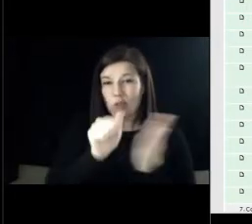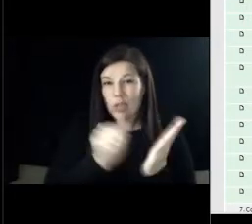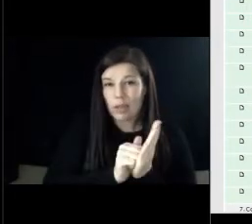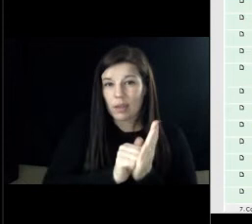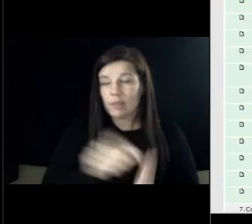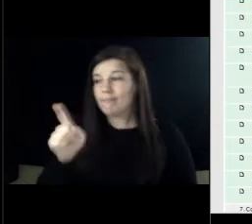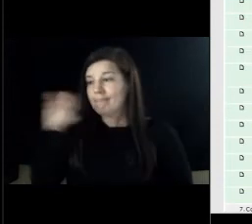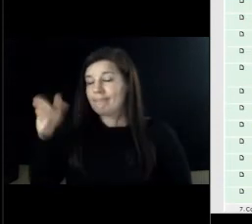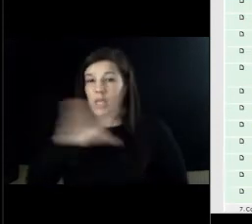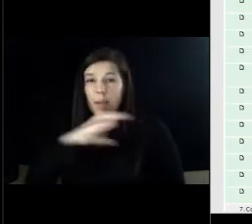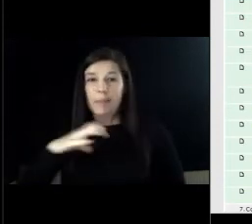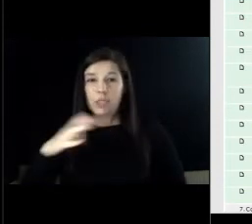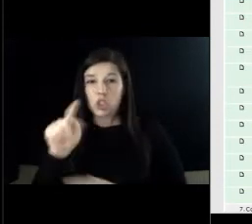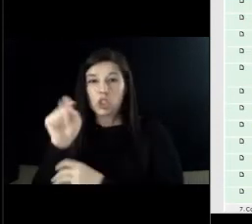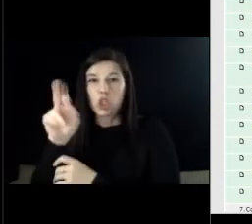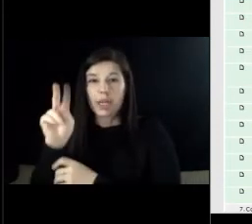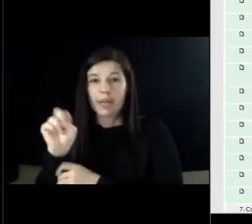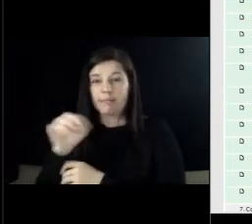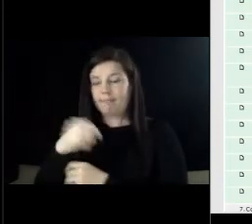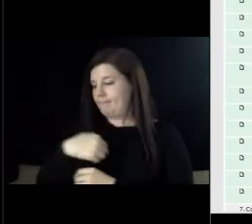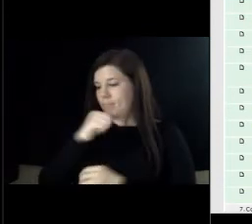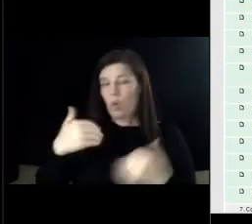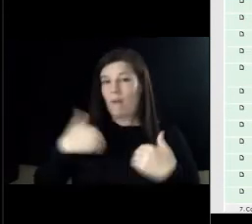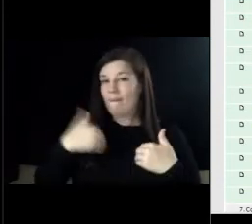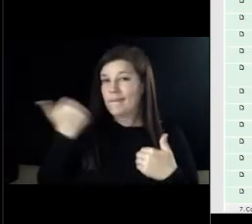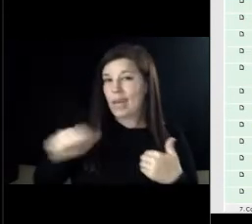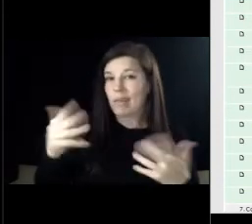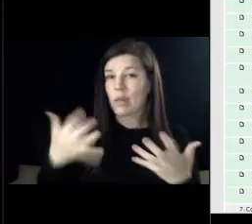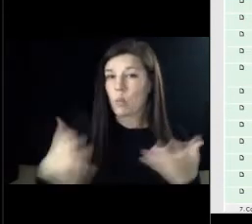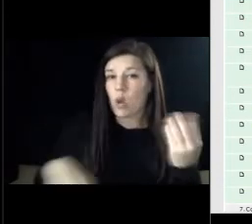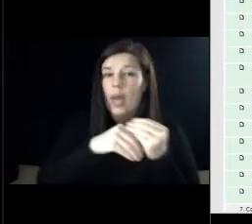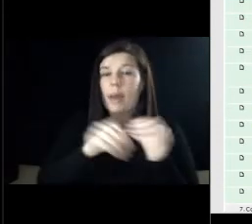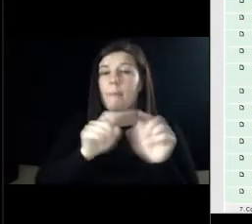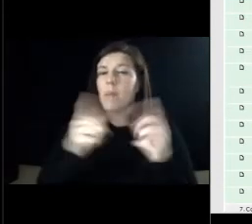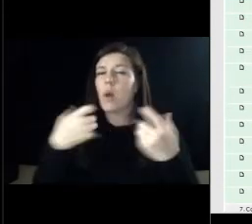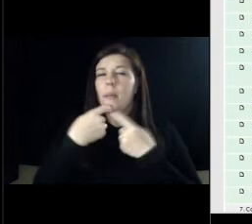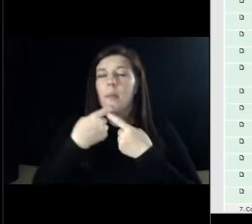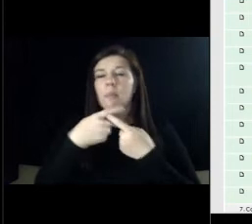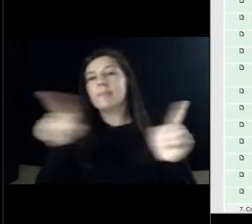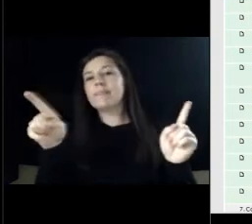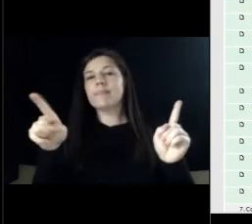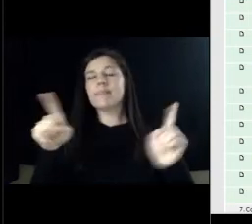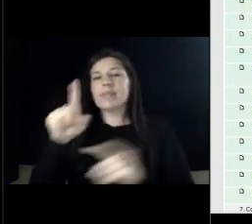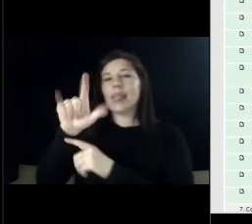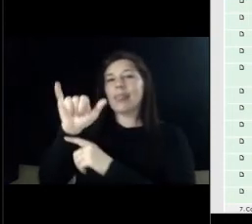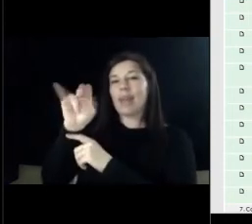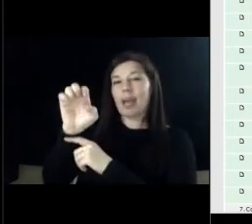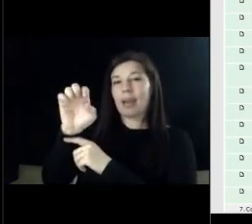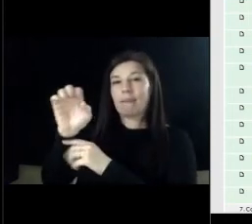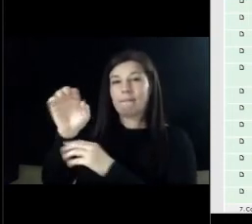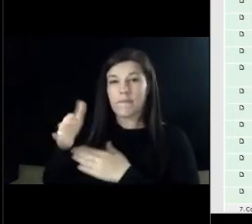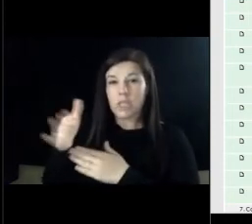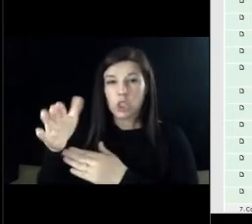turkin uh i do not have any disclosures i would like to mention uh the lionfish derby is this saturday